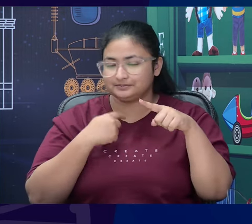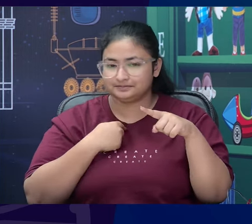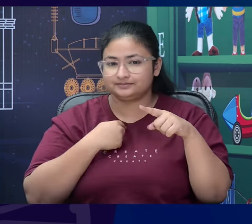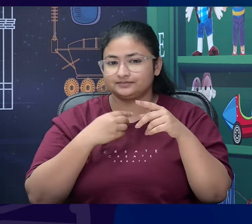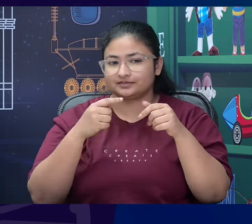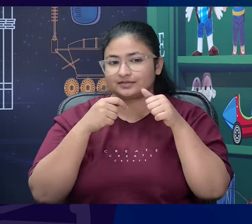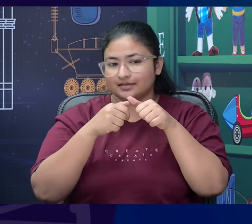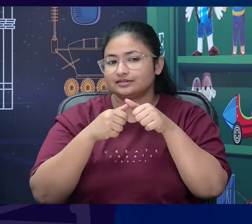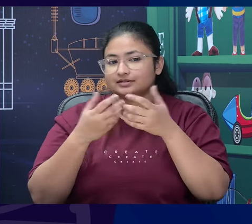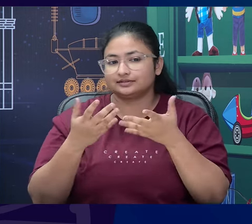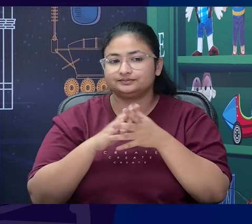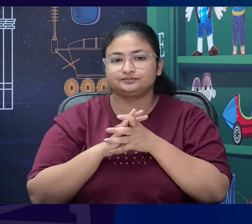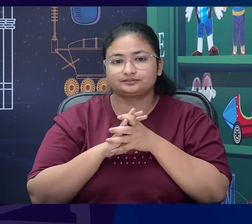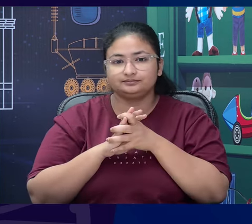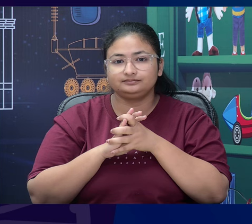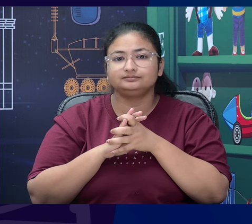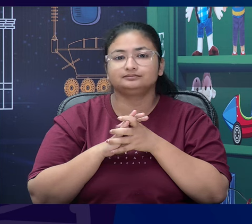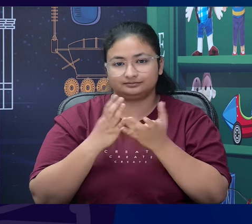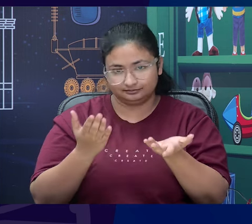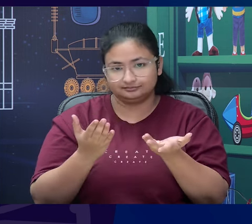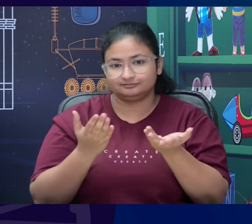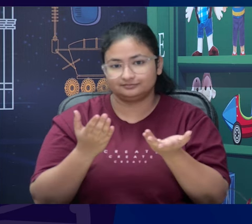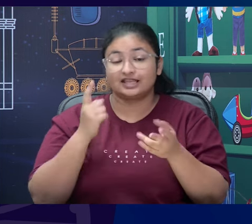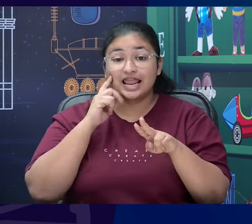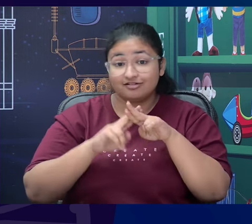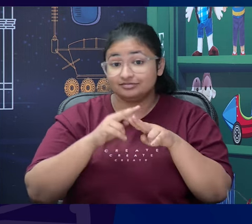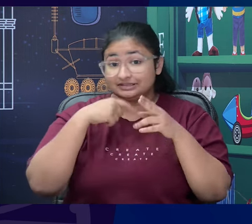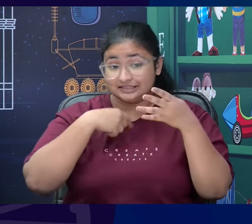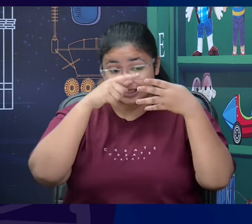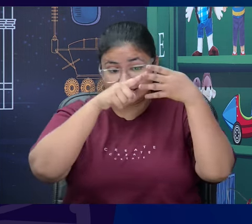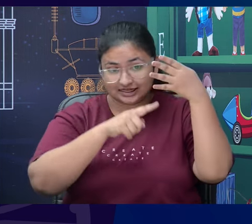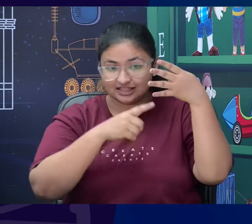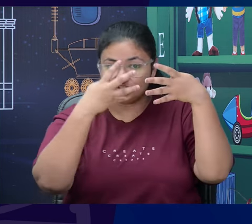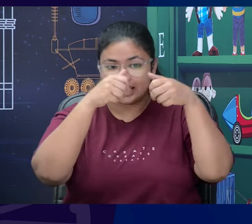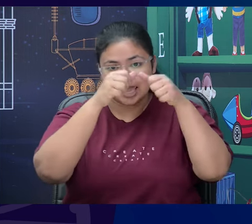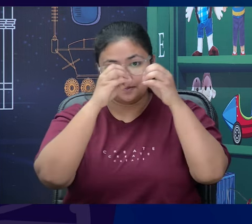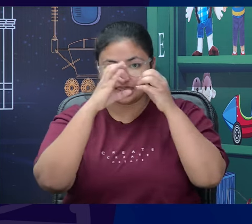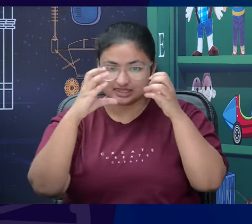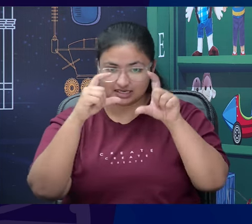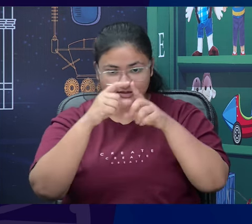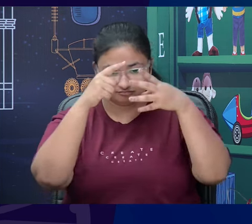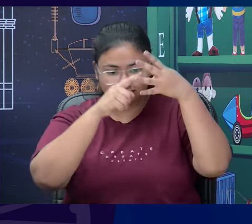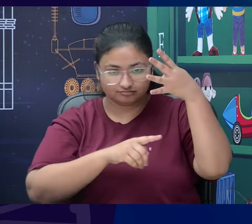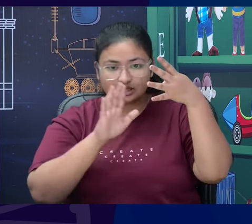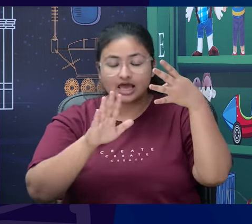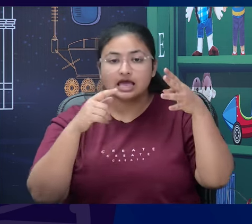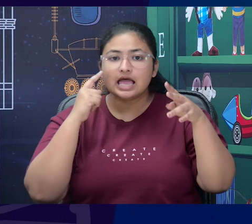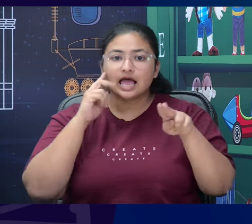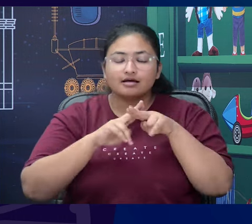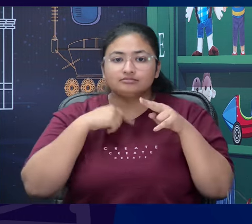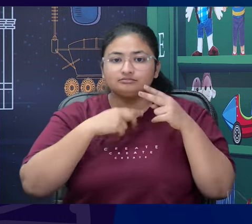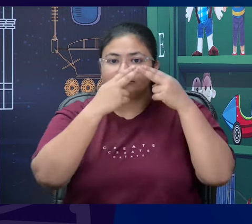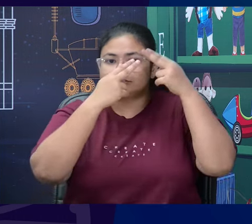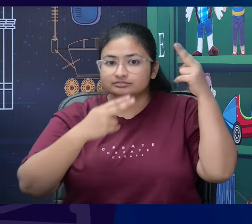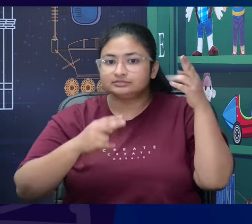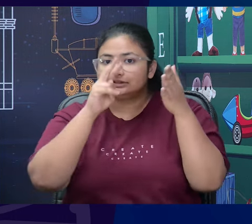Fowler's first impression? If I read out all the options, I can say the first line that we read from one of the passages